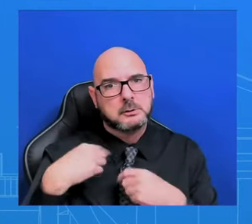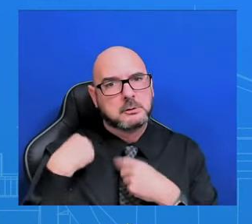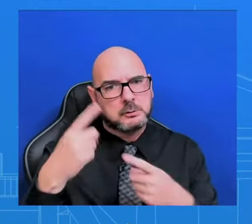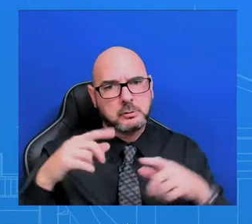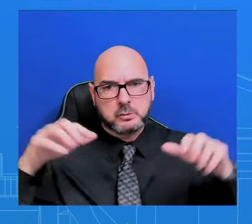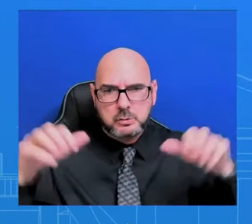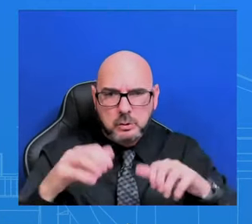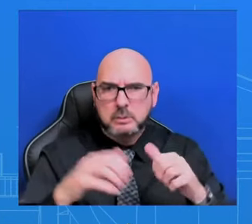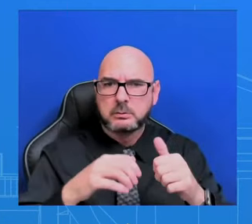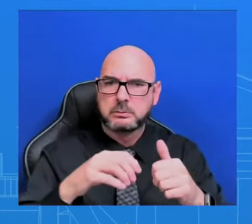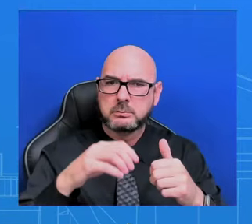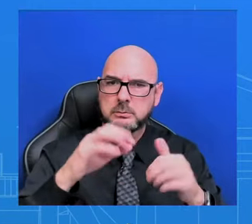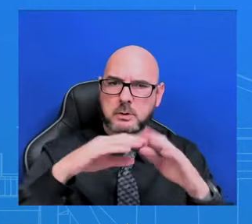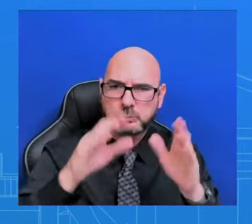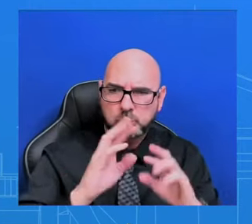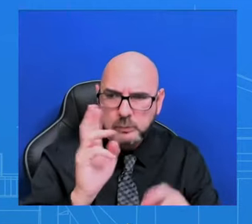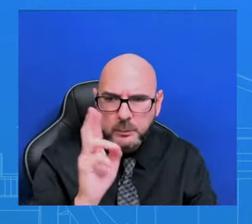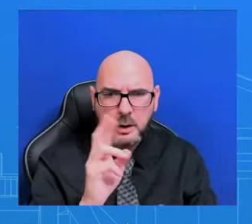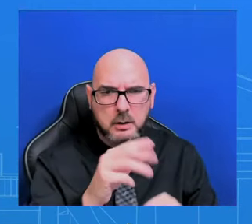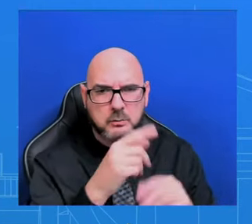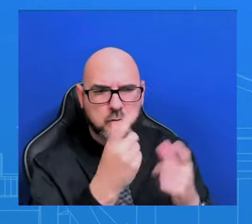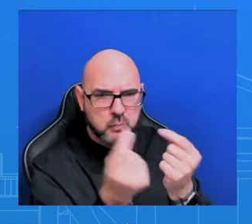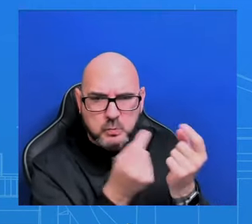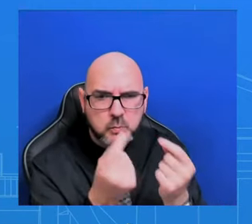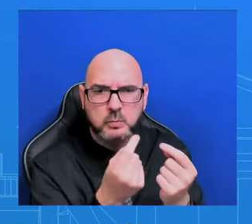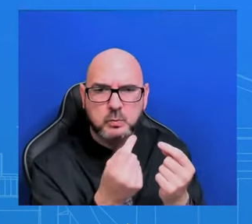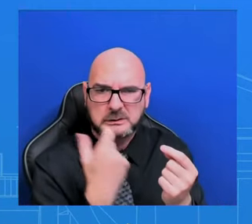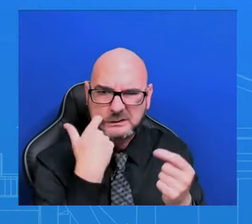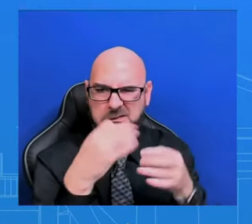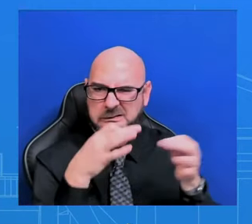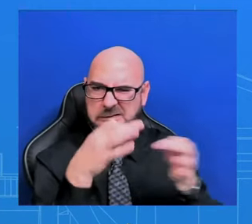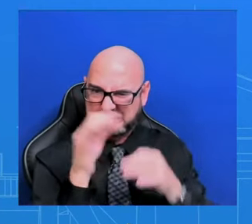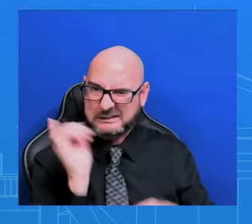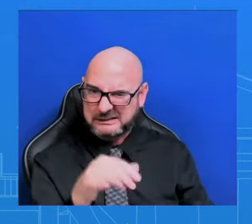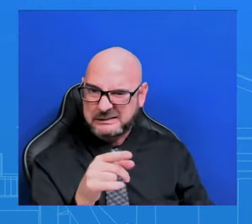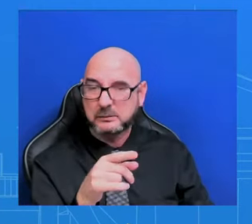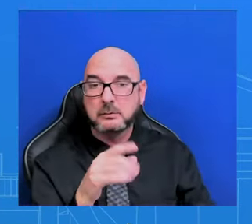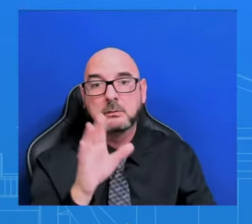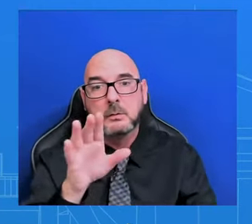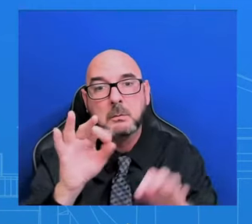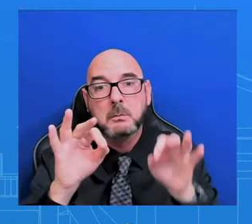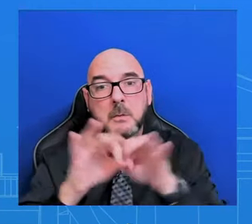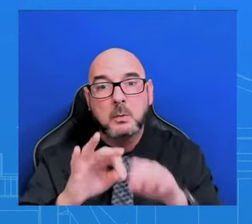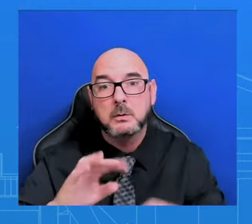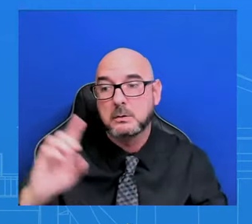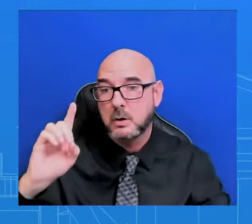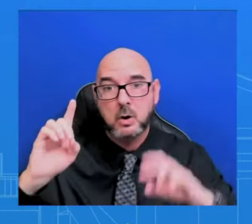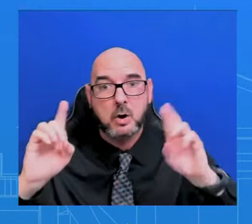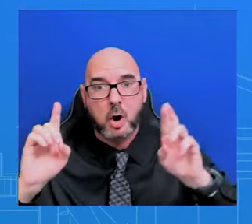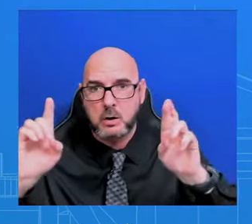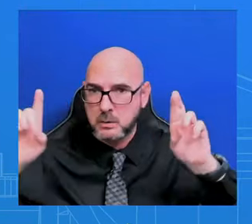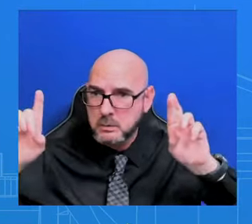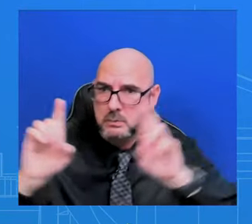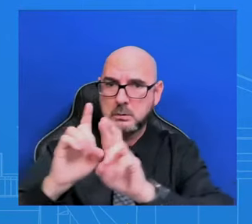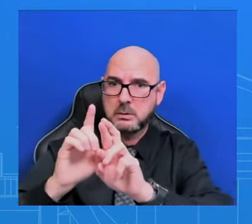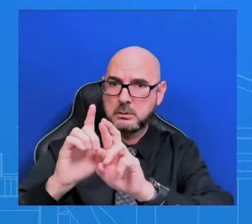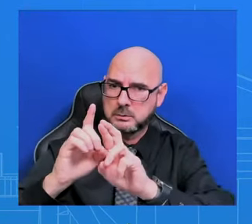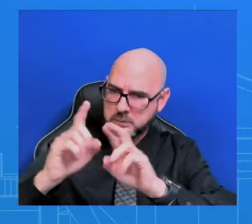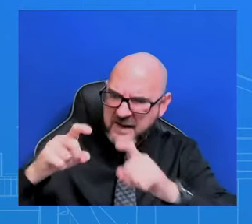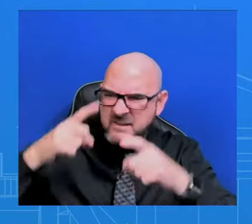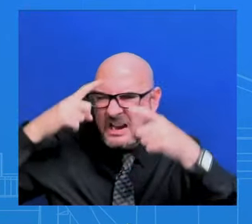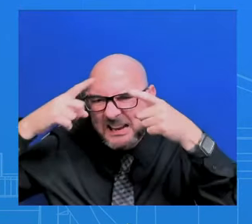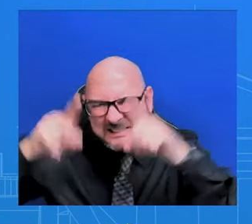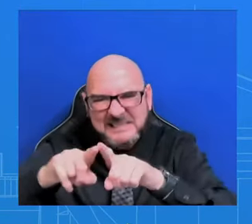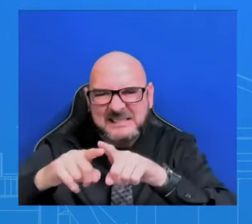how these negotiations are so important to get to a bipartisan agreement to deal with immigration, this broken system, and the border security.